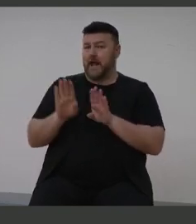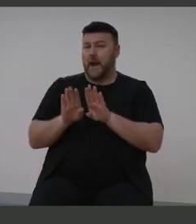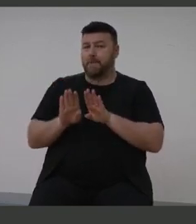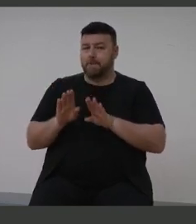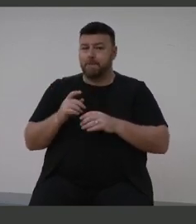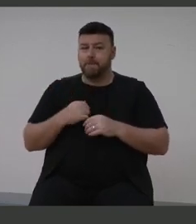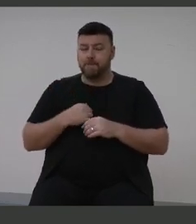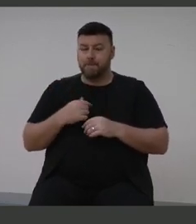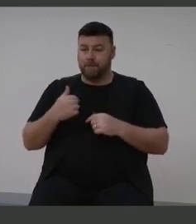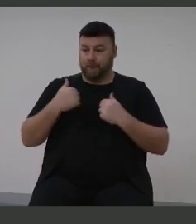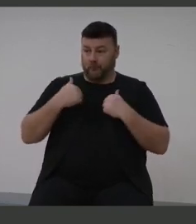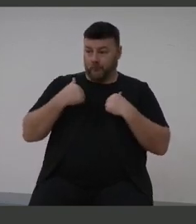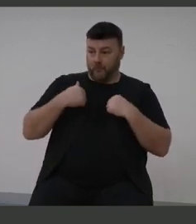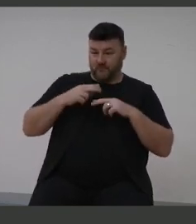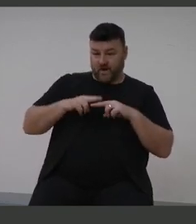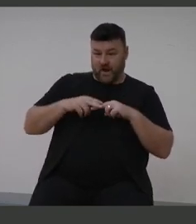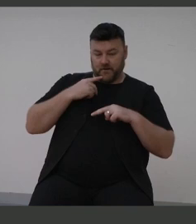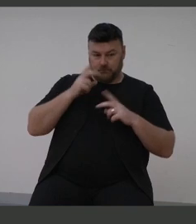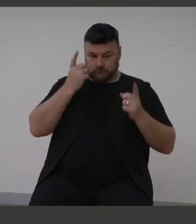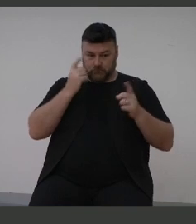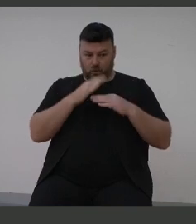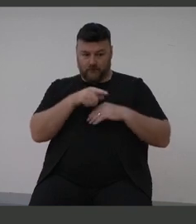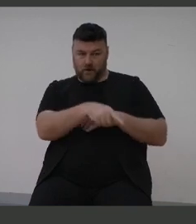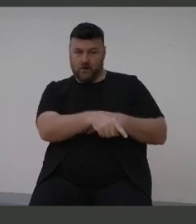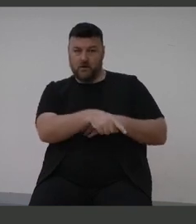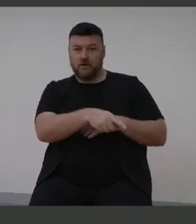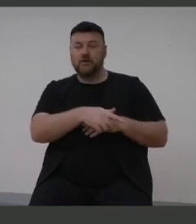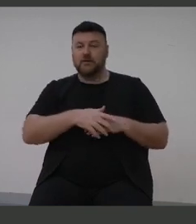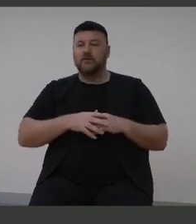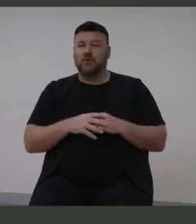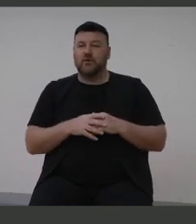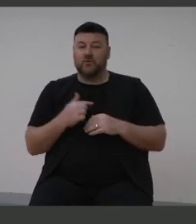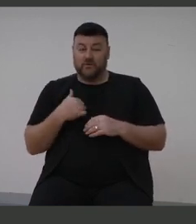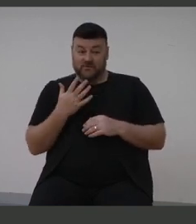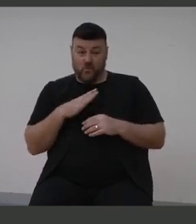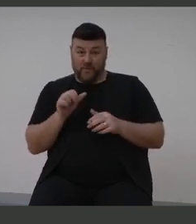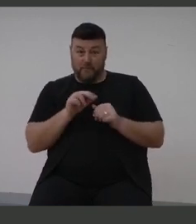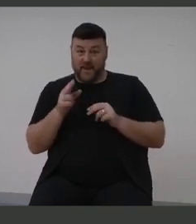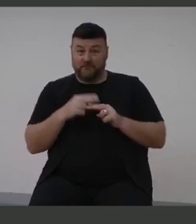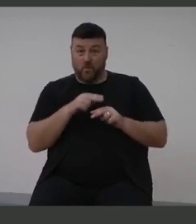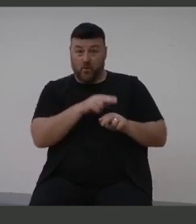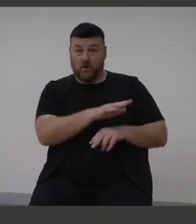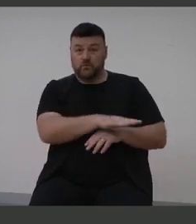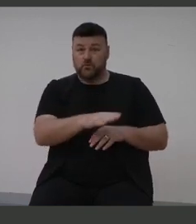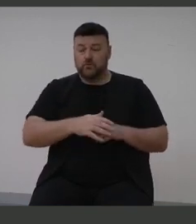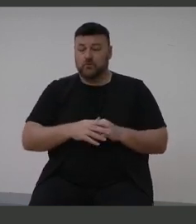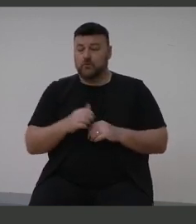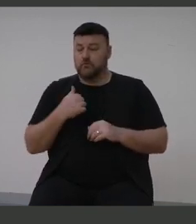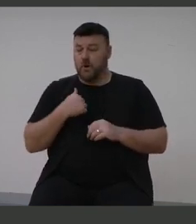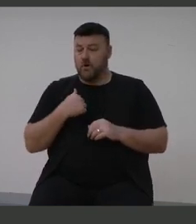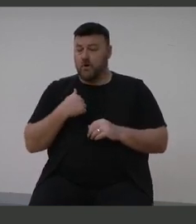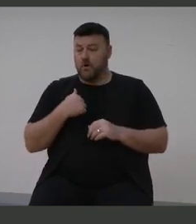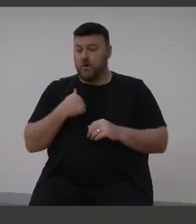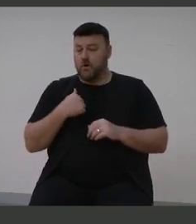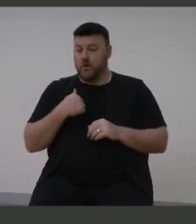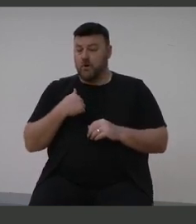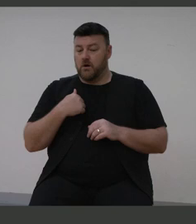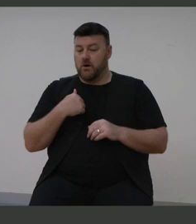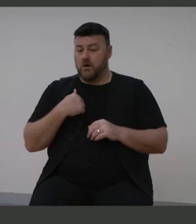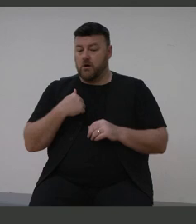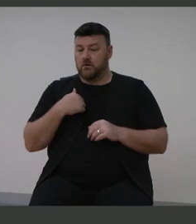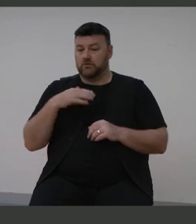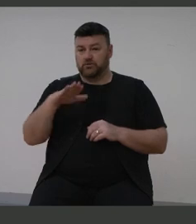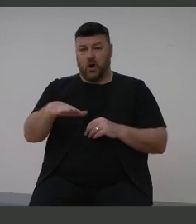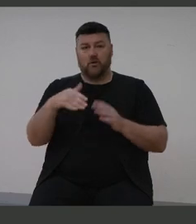worry as a parent and just wanting the best for our children. So, my child, who is now 14, living a beautiful, normal,